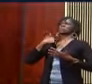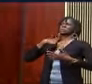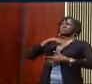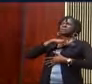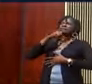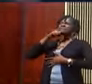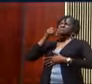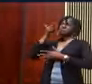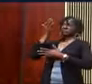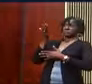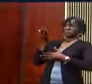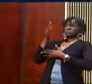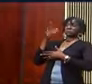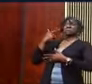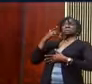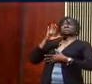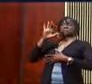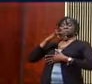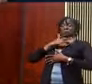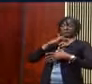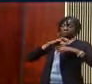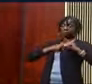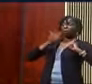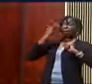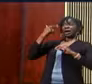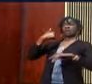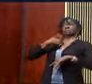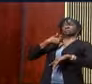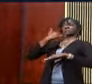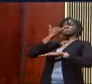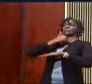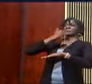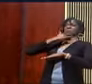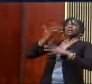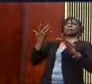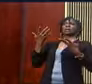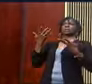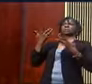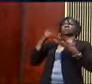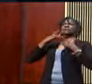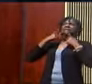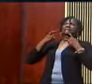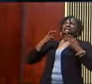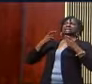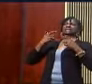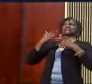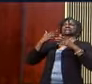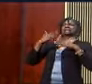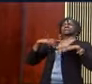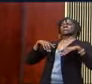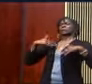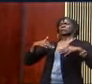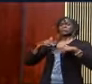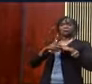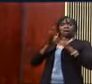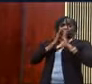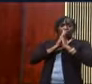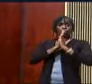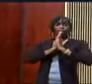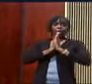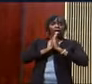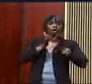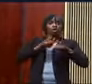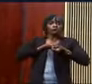We've broken your heart. We've sinned against you. We forsook the law of Moses. Prayer makes you go inward